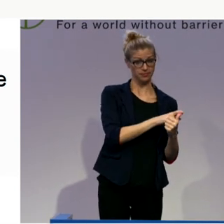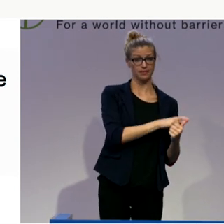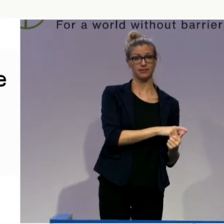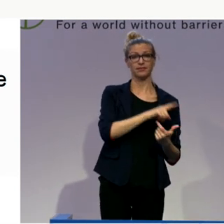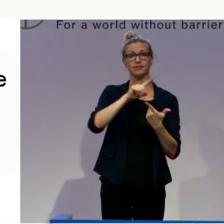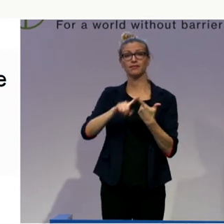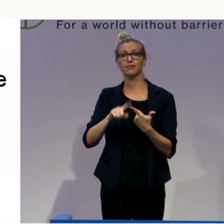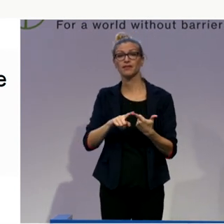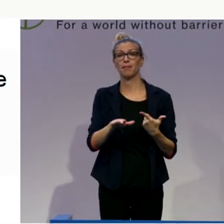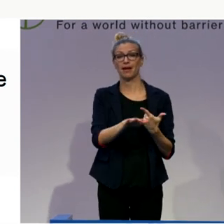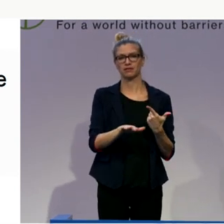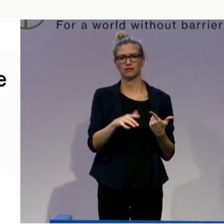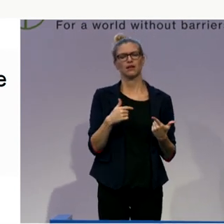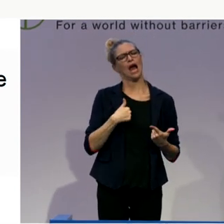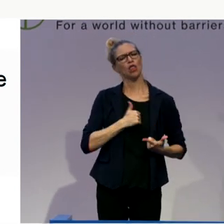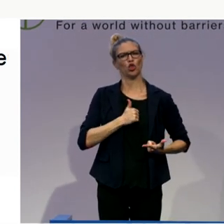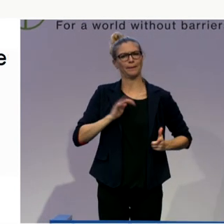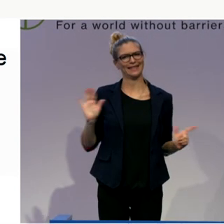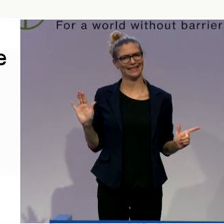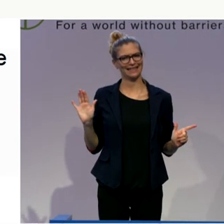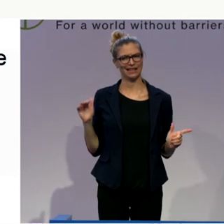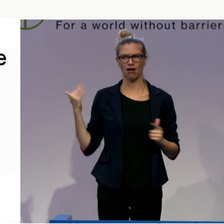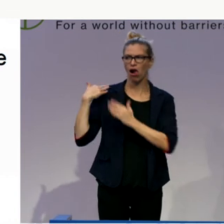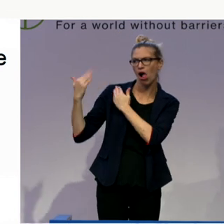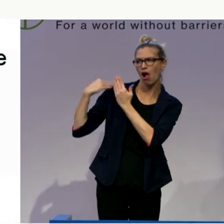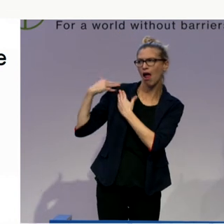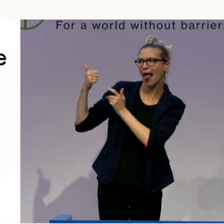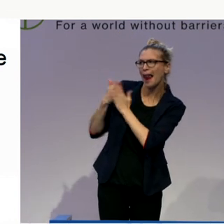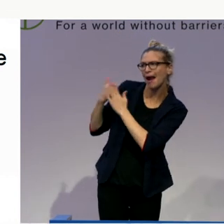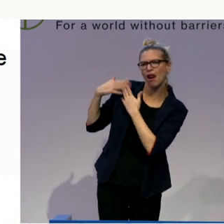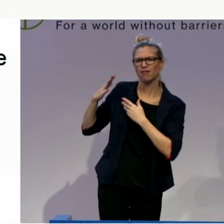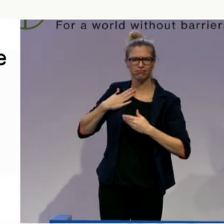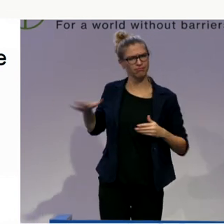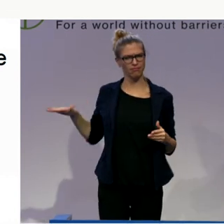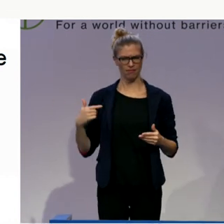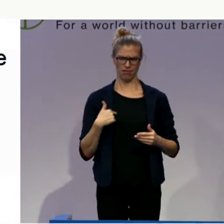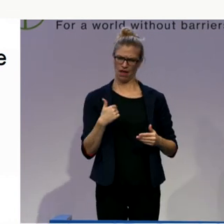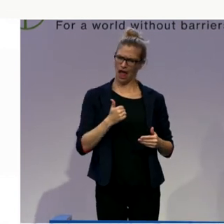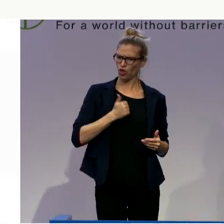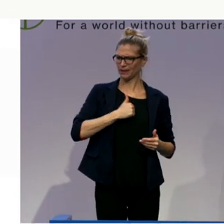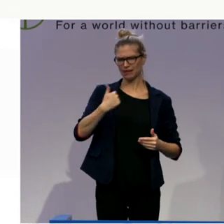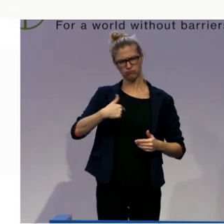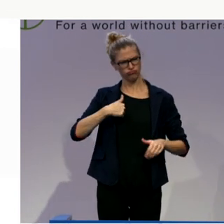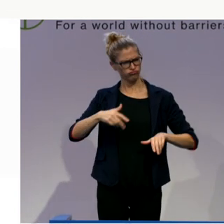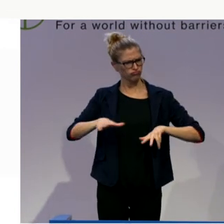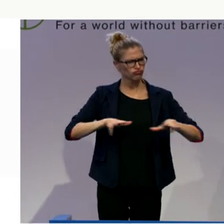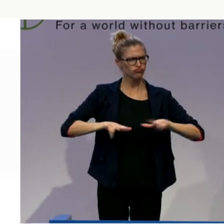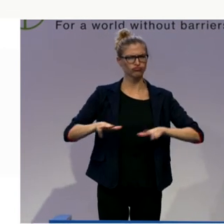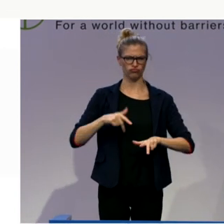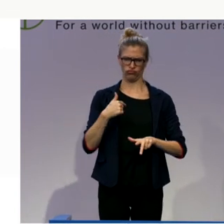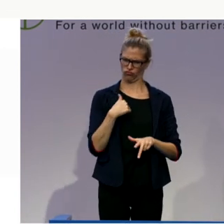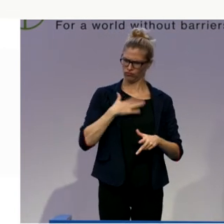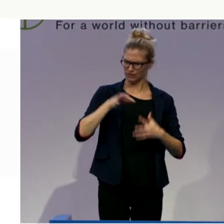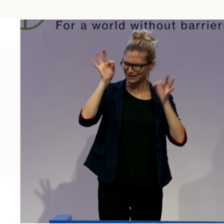needs would be autonomy. That would reflect on self-management, to set up the paths of one's own life